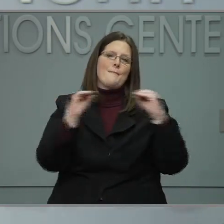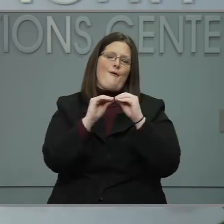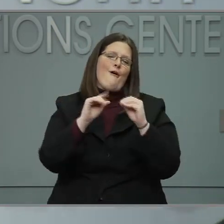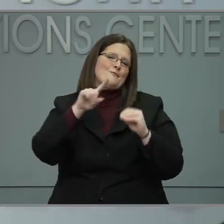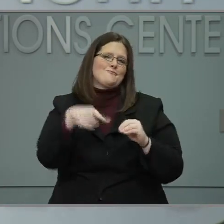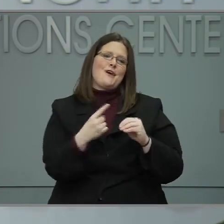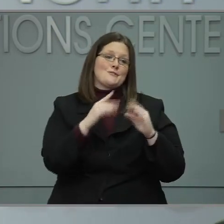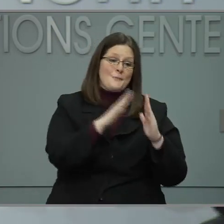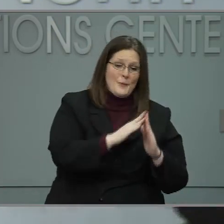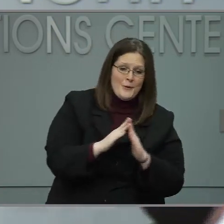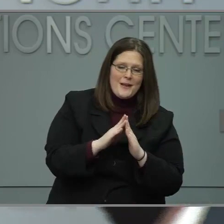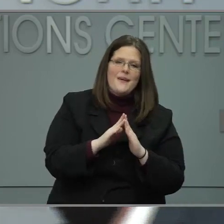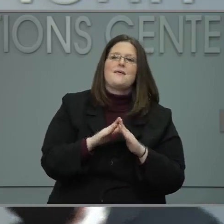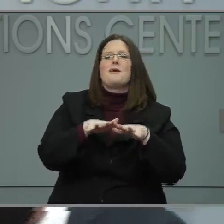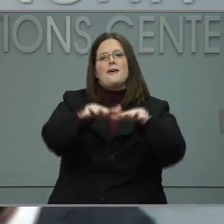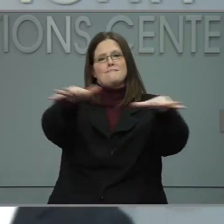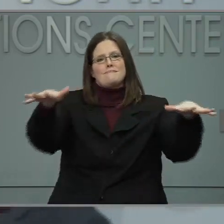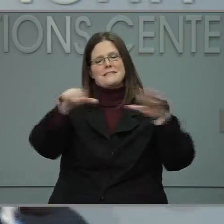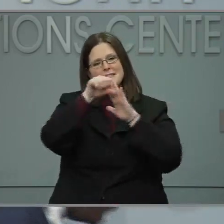Thank you, Governor Cooper.